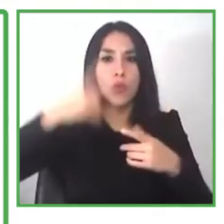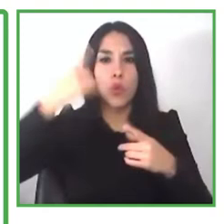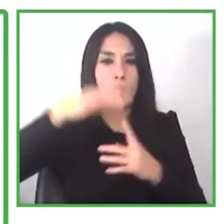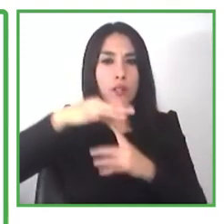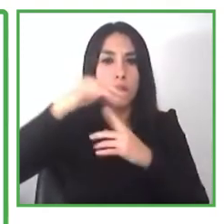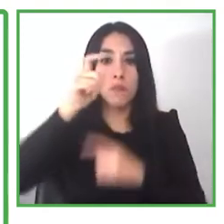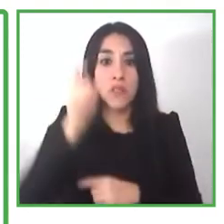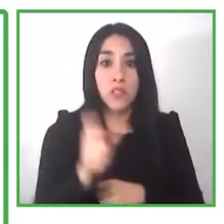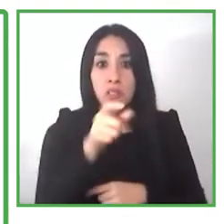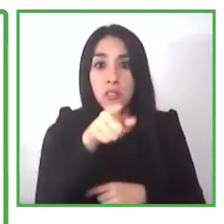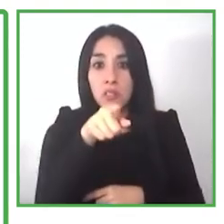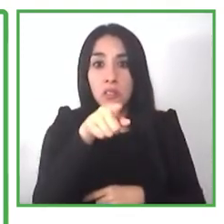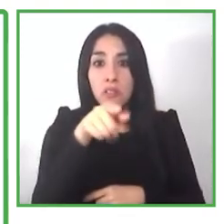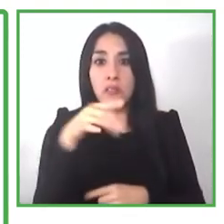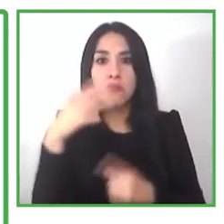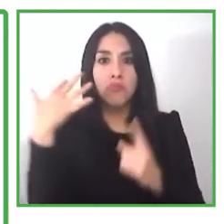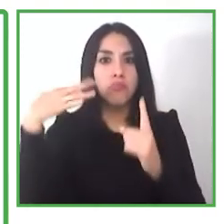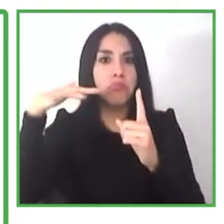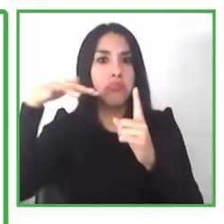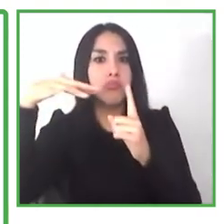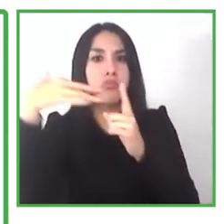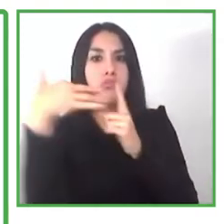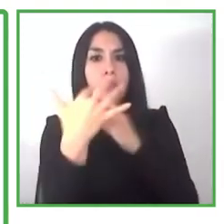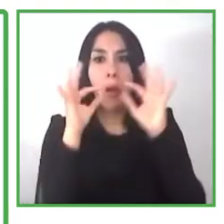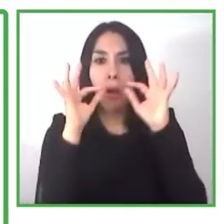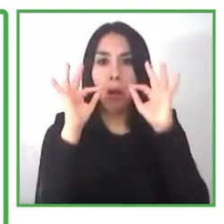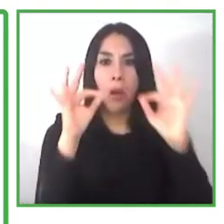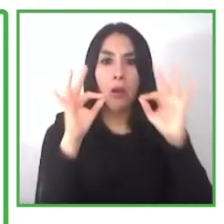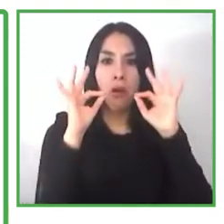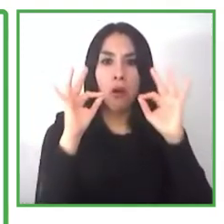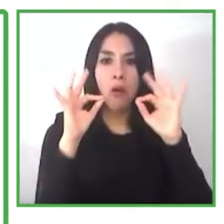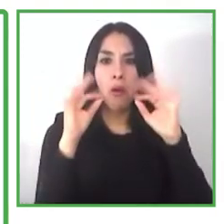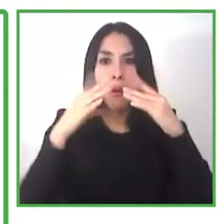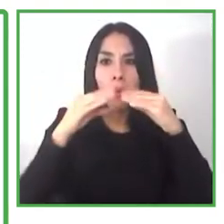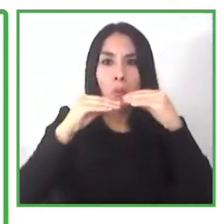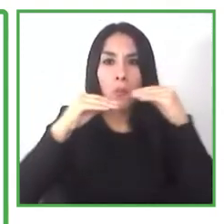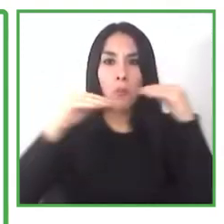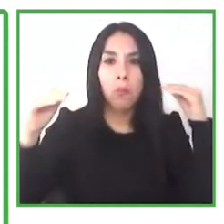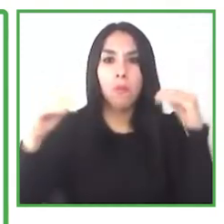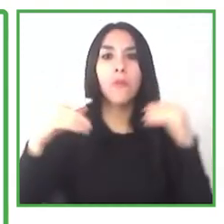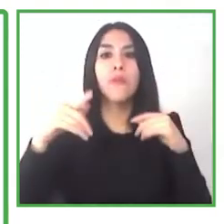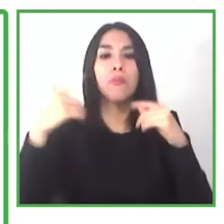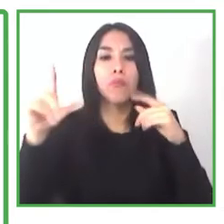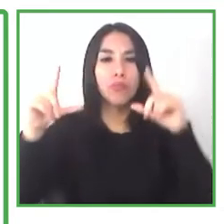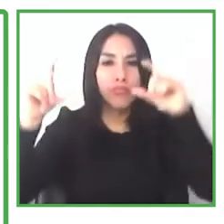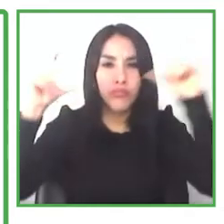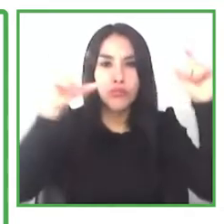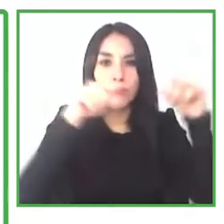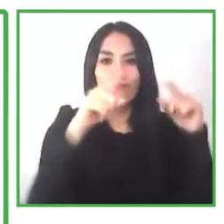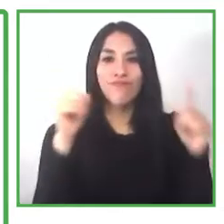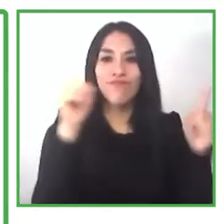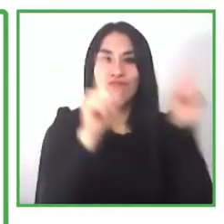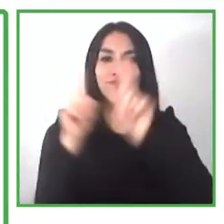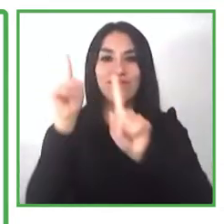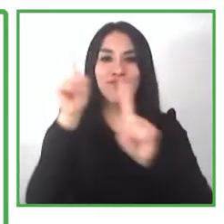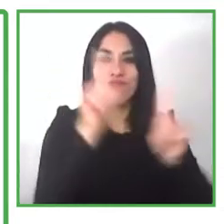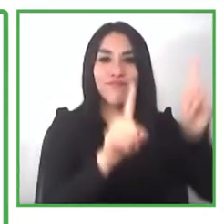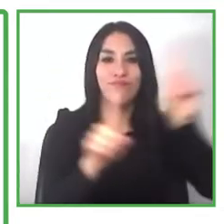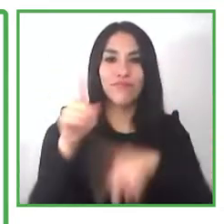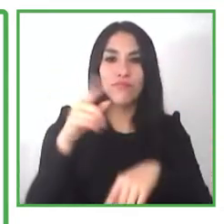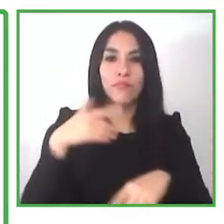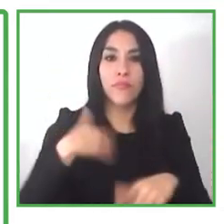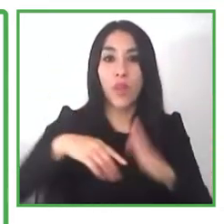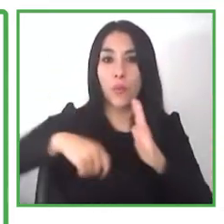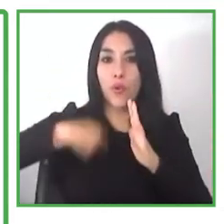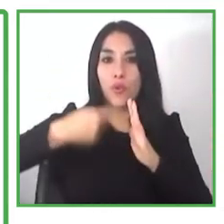people that have come through um because we're a very um uh we're a very mixed society if i